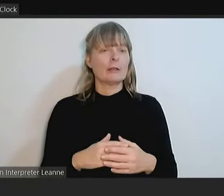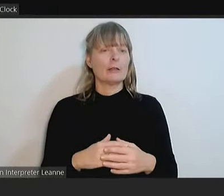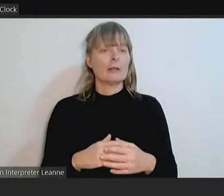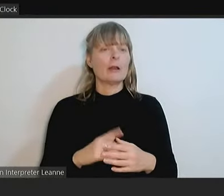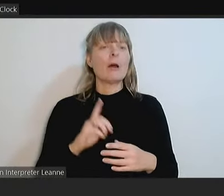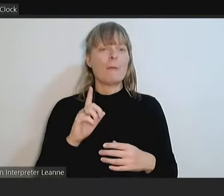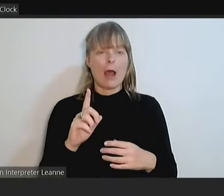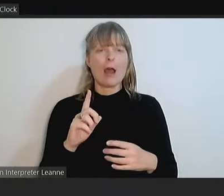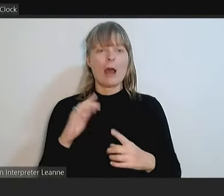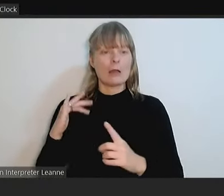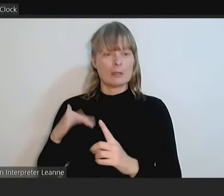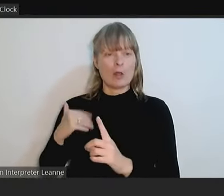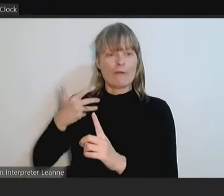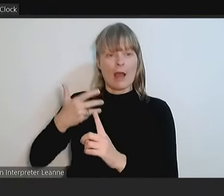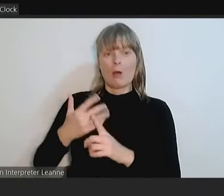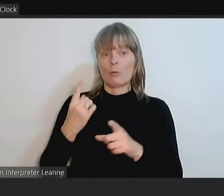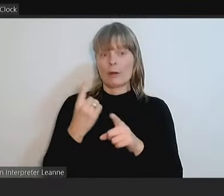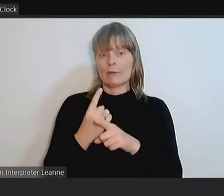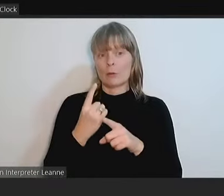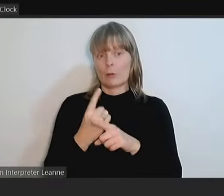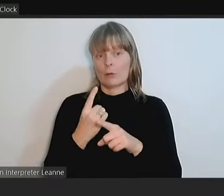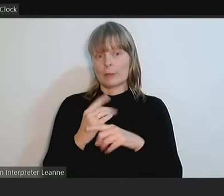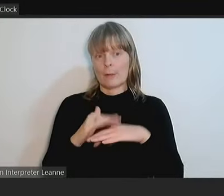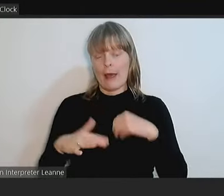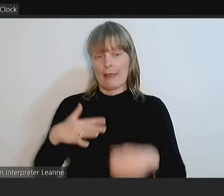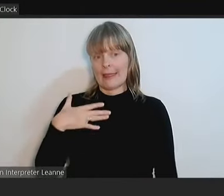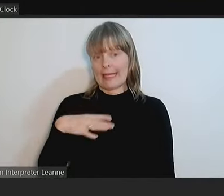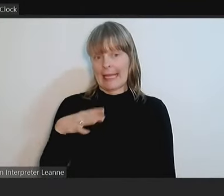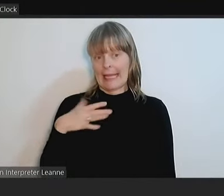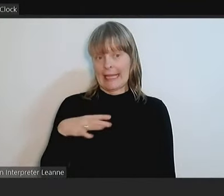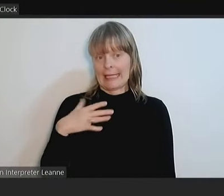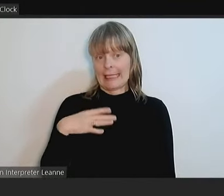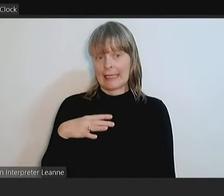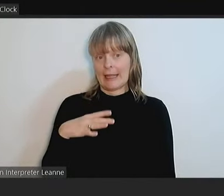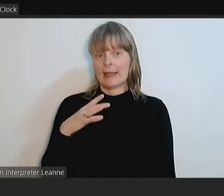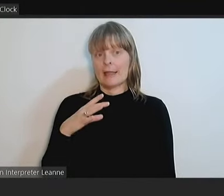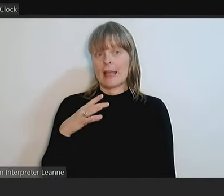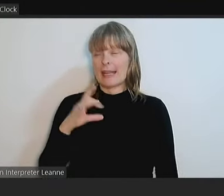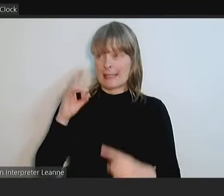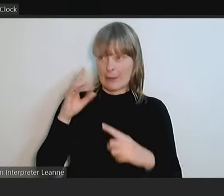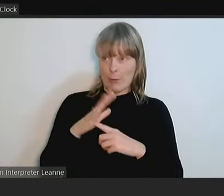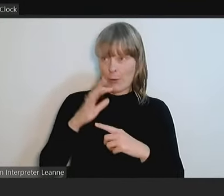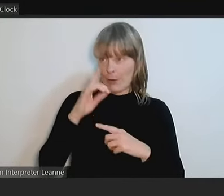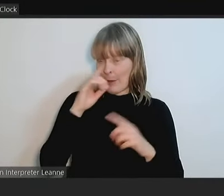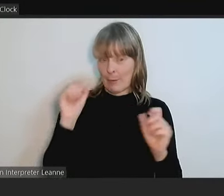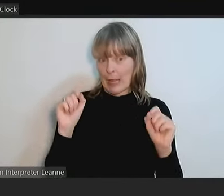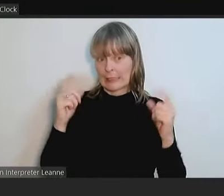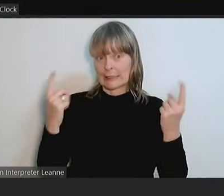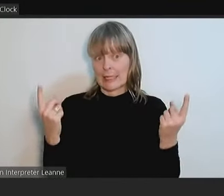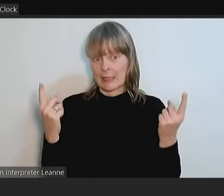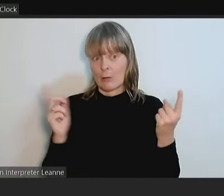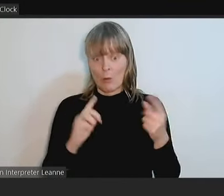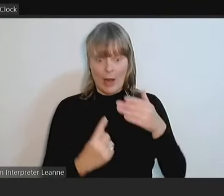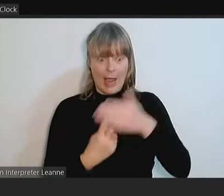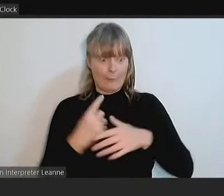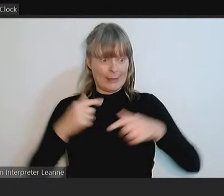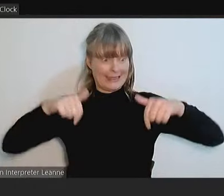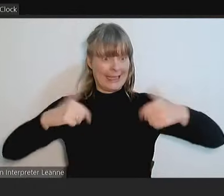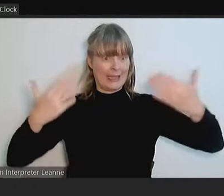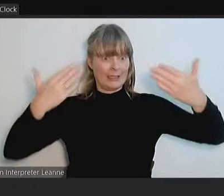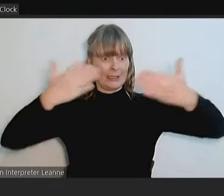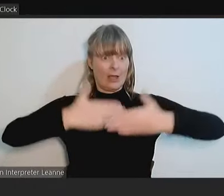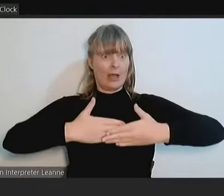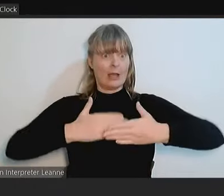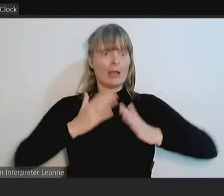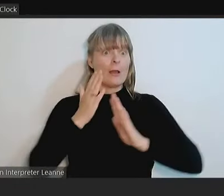identified, I do think it's really important that people understand that what happens here tonight doesn't mean that people are going to get